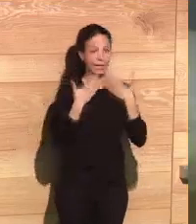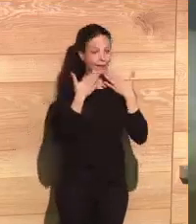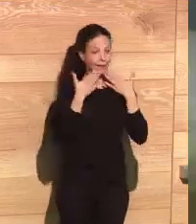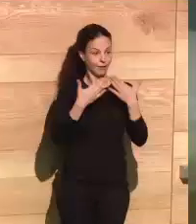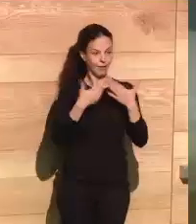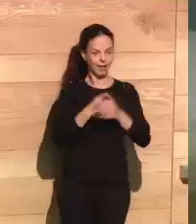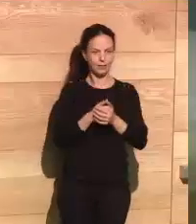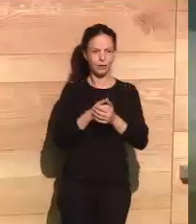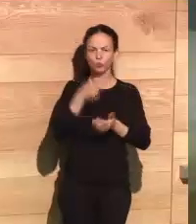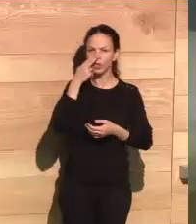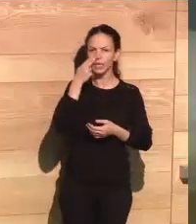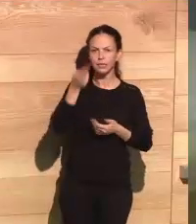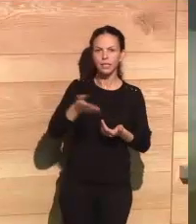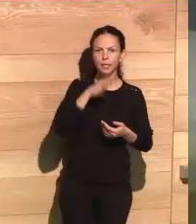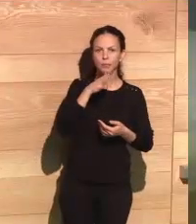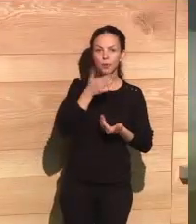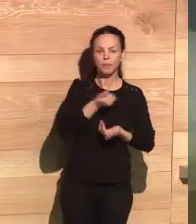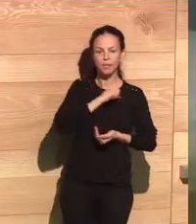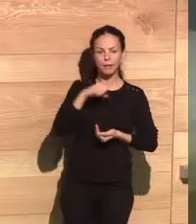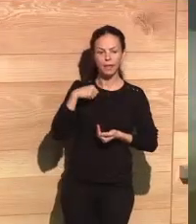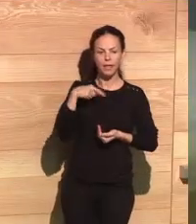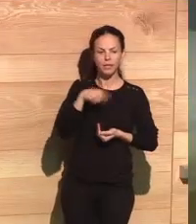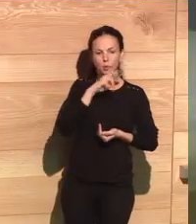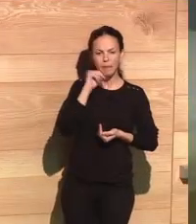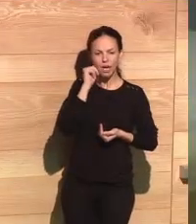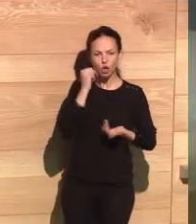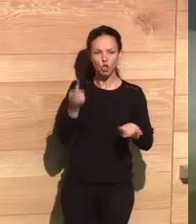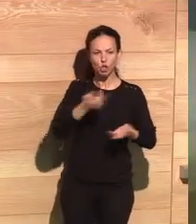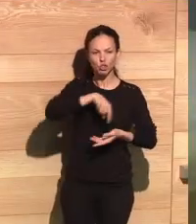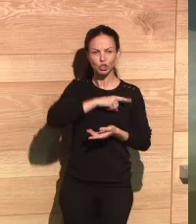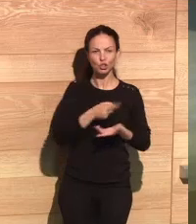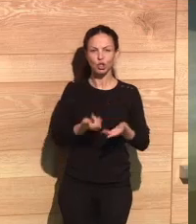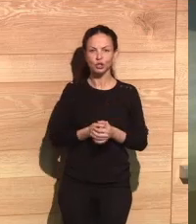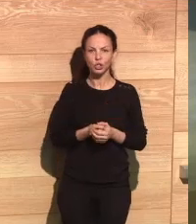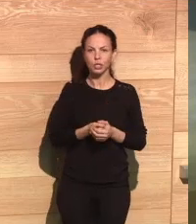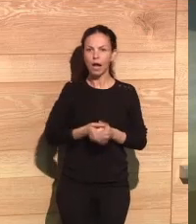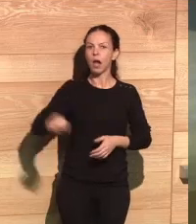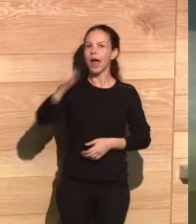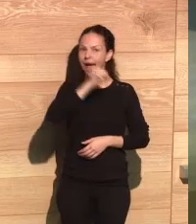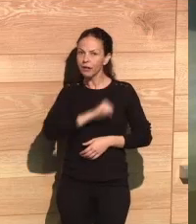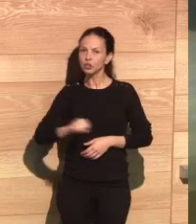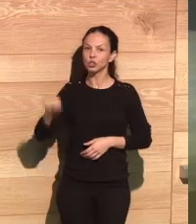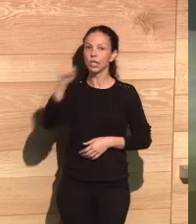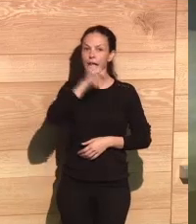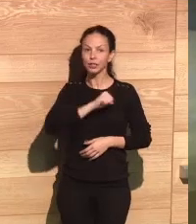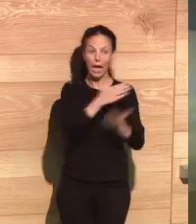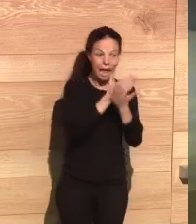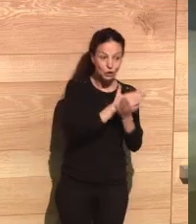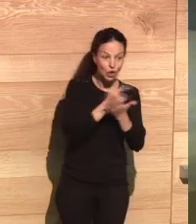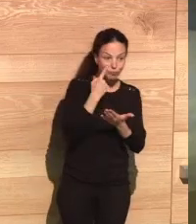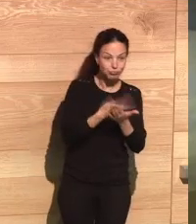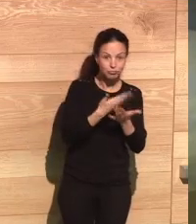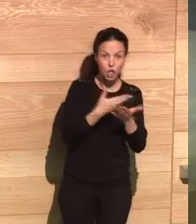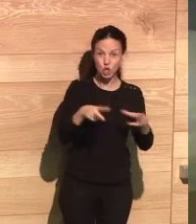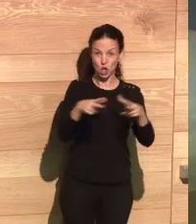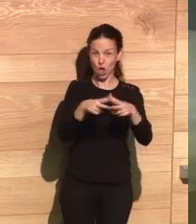concept has changed in the past years. It's very interesting because privacy has been a value that we have had for many years.